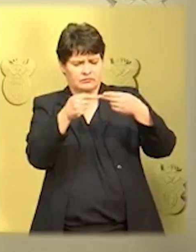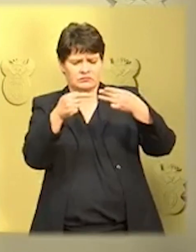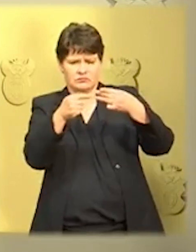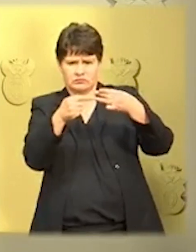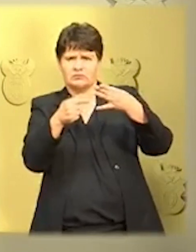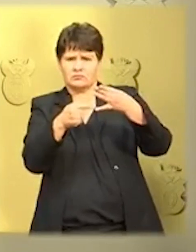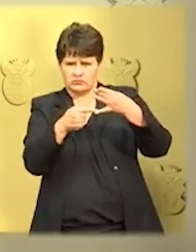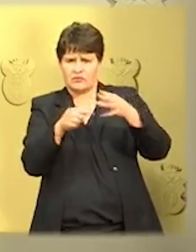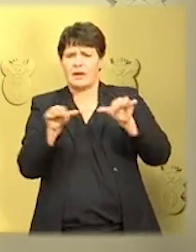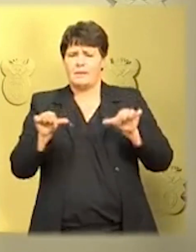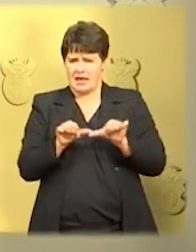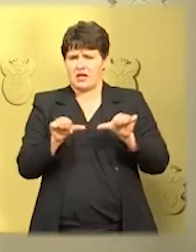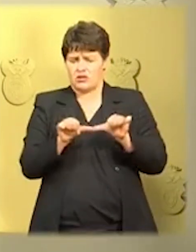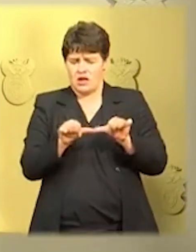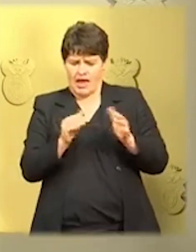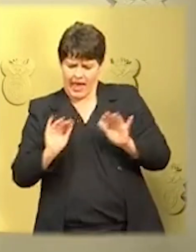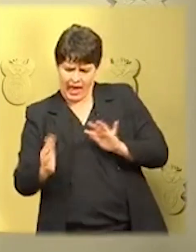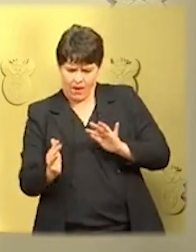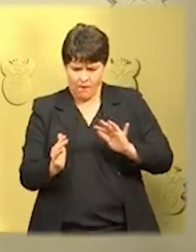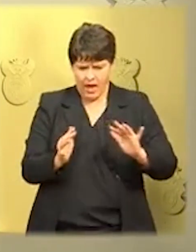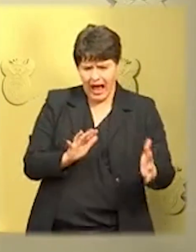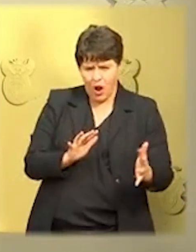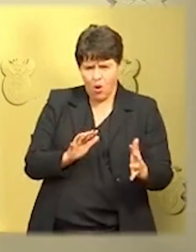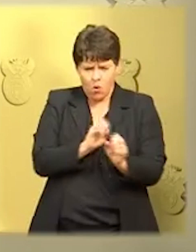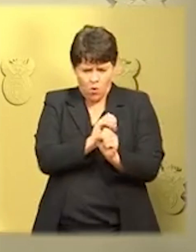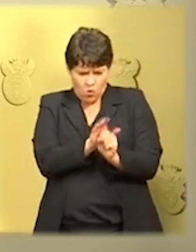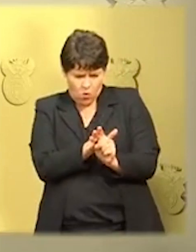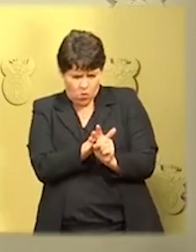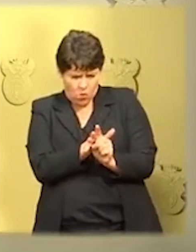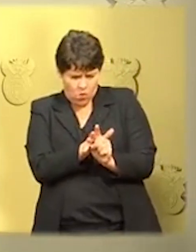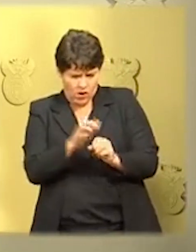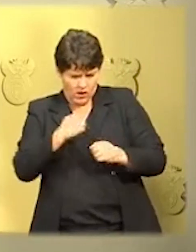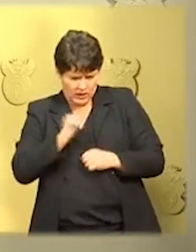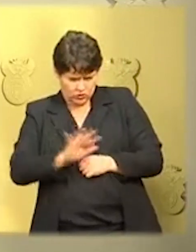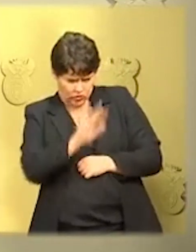based on the direction of the pandemic in our country.